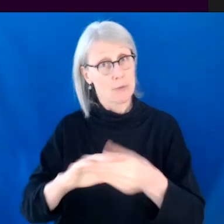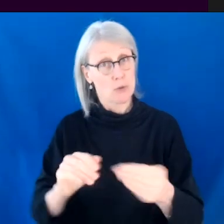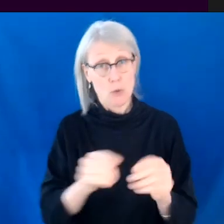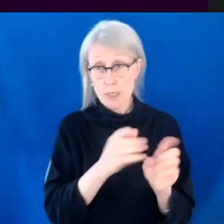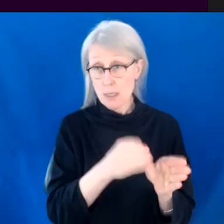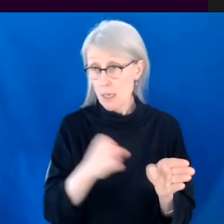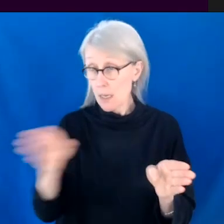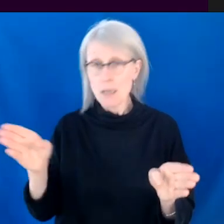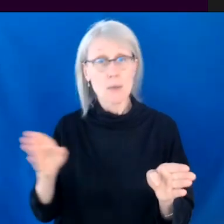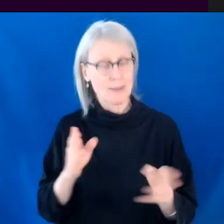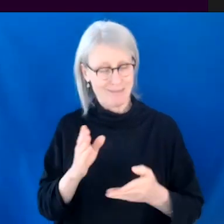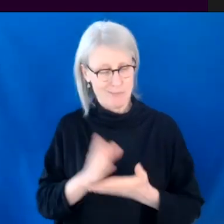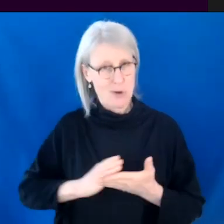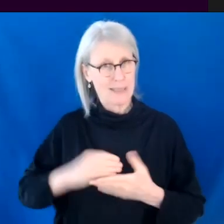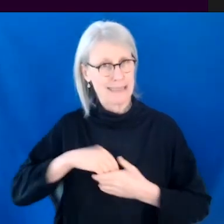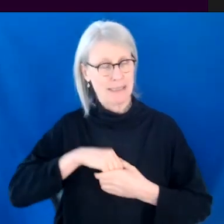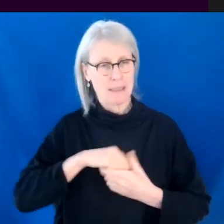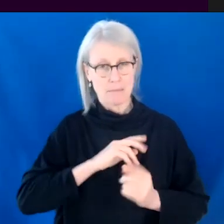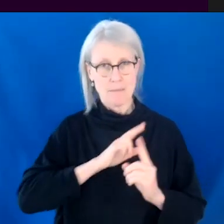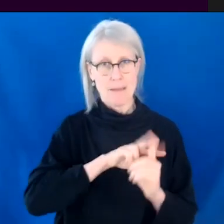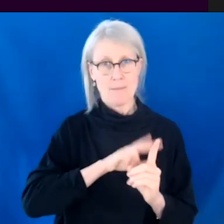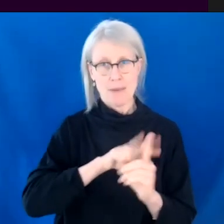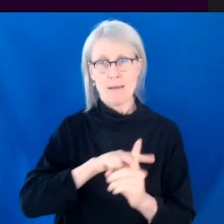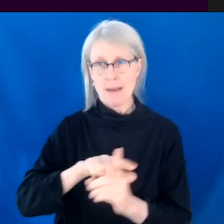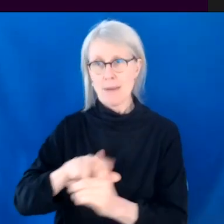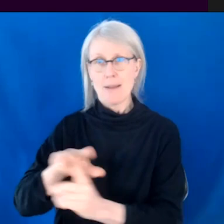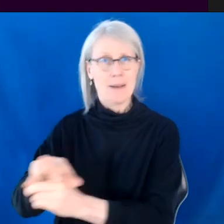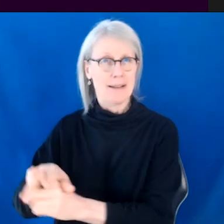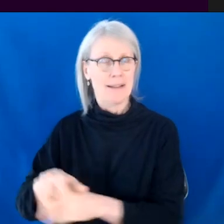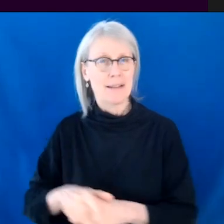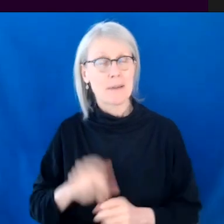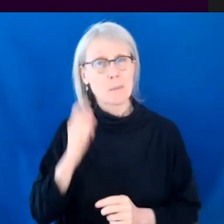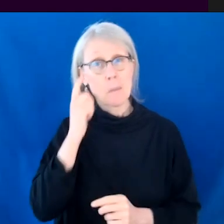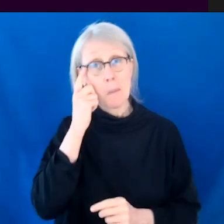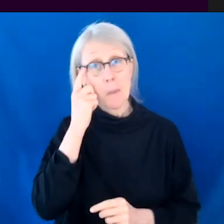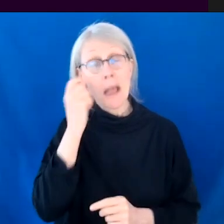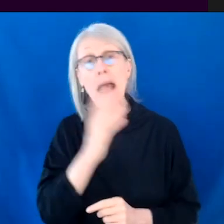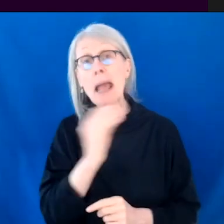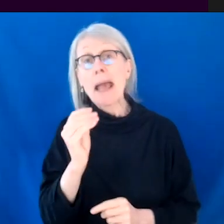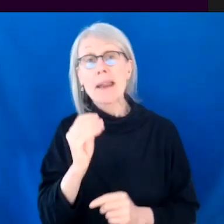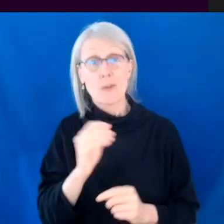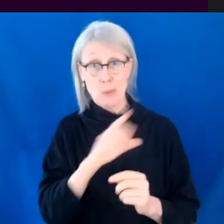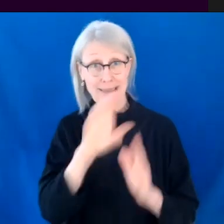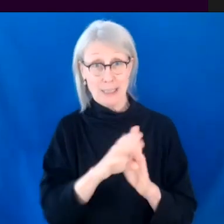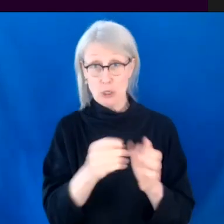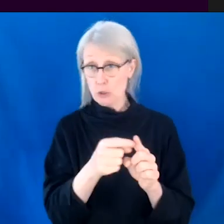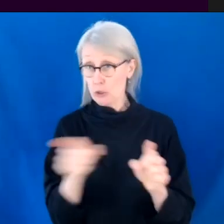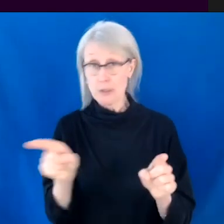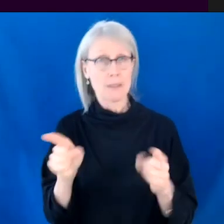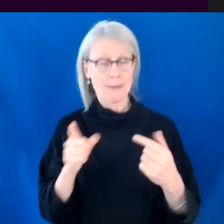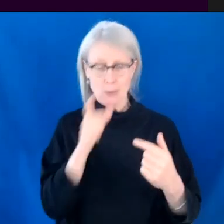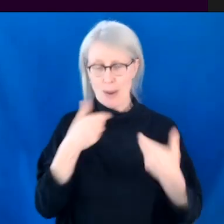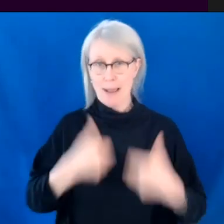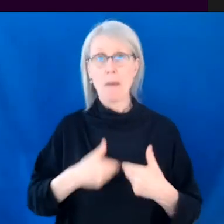then because we created those characters, we were, you always kind of, I think, infuse characters with the little bits of who you are. And so I